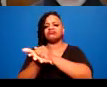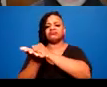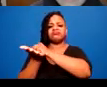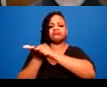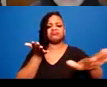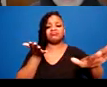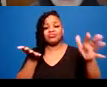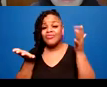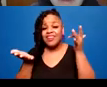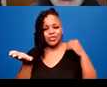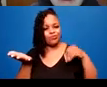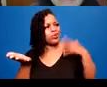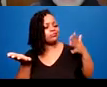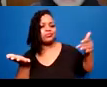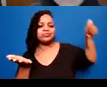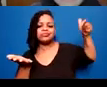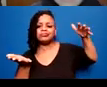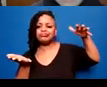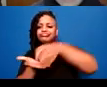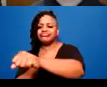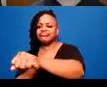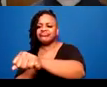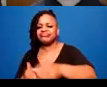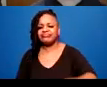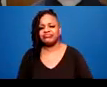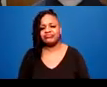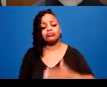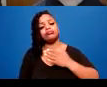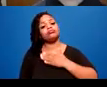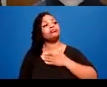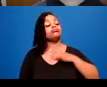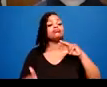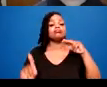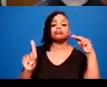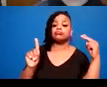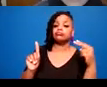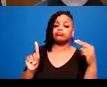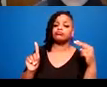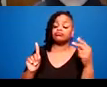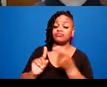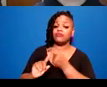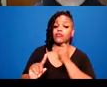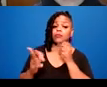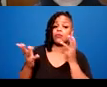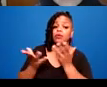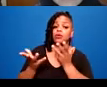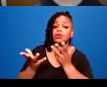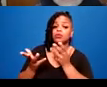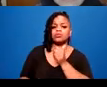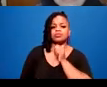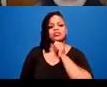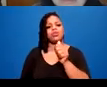is largely from a non-North American perspective and one of working for communities in large, highly populated cities.